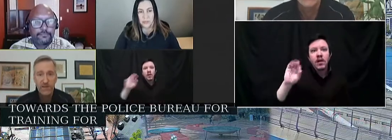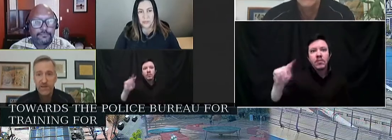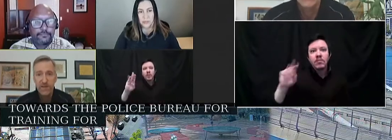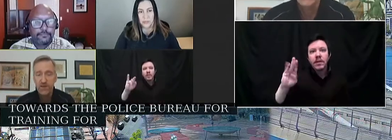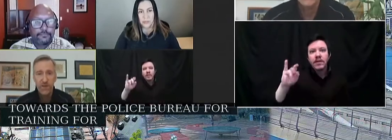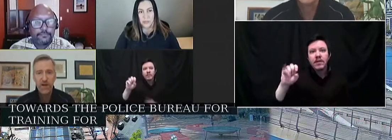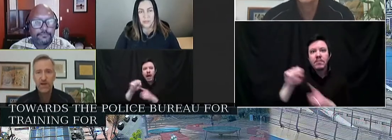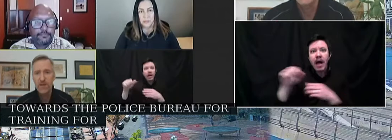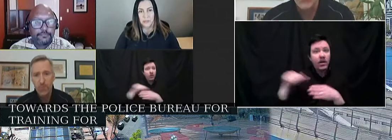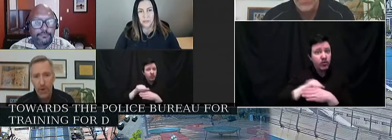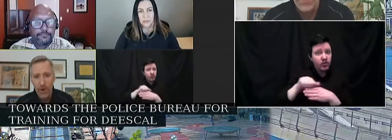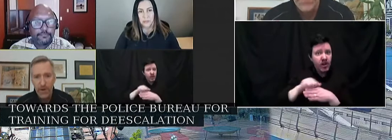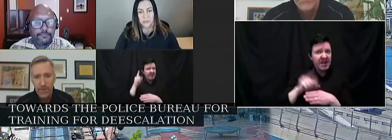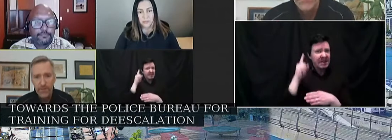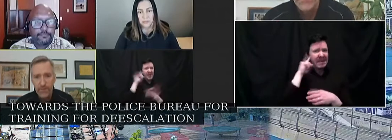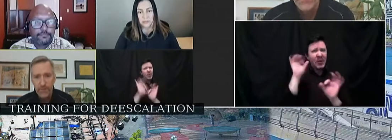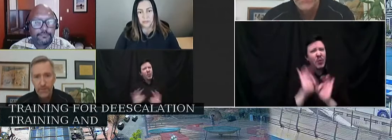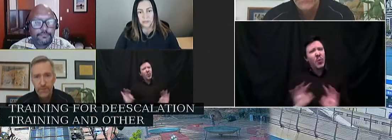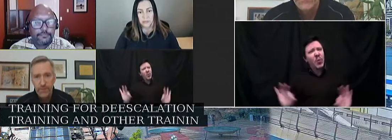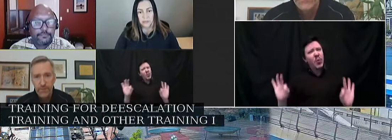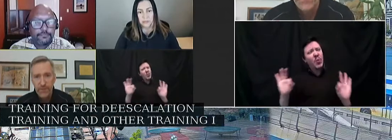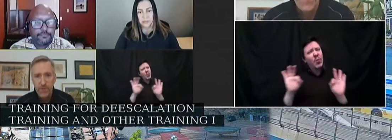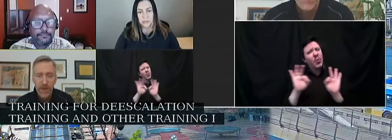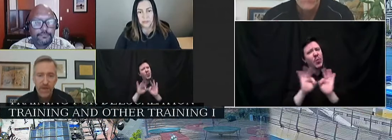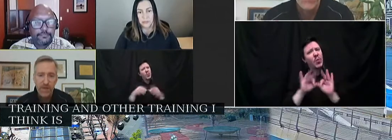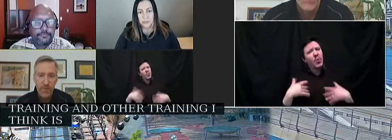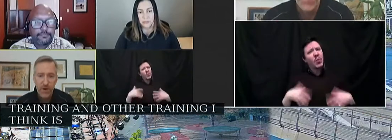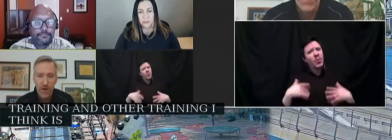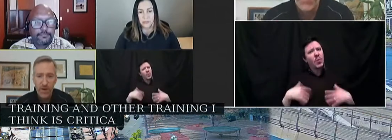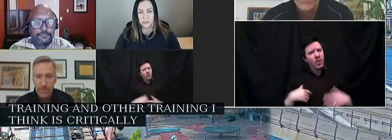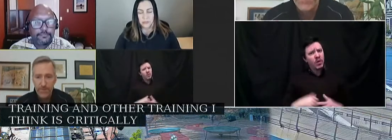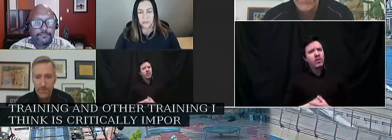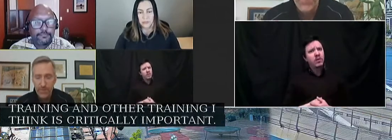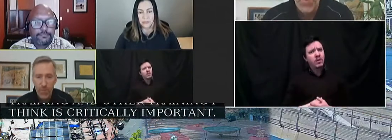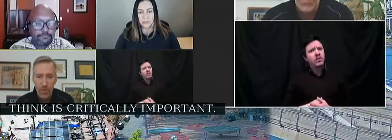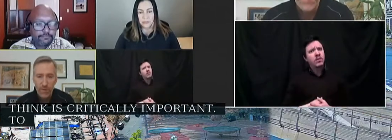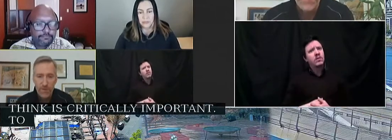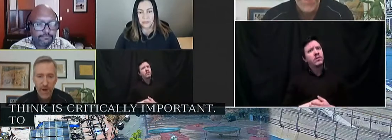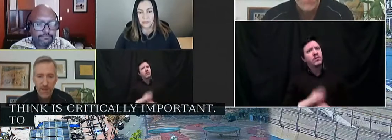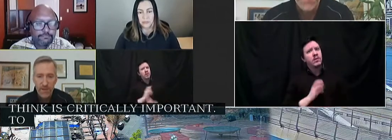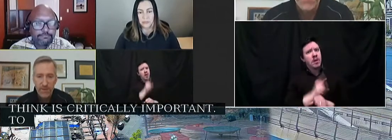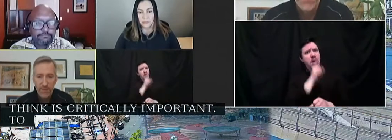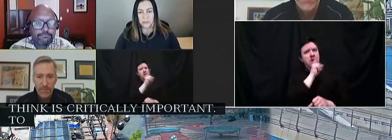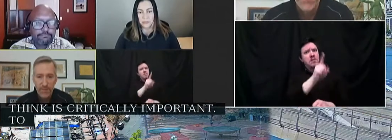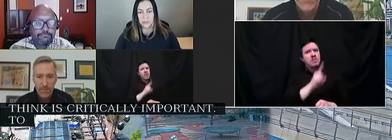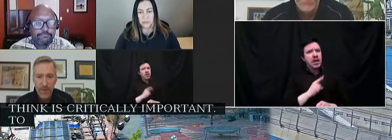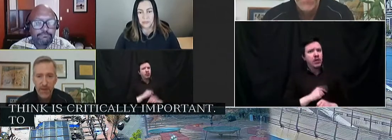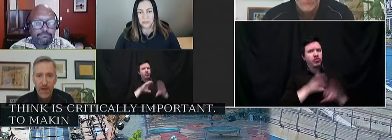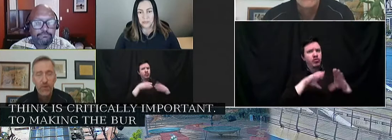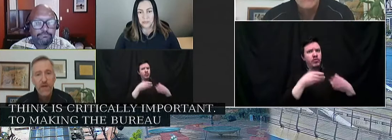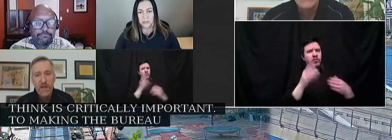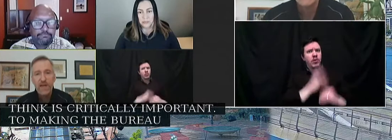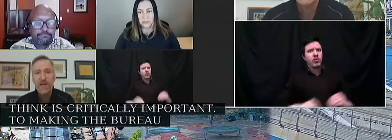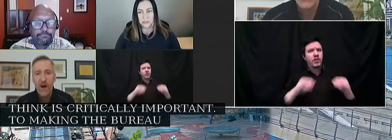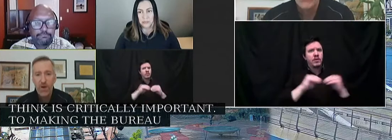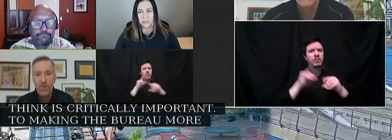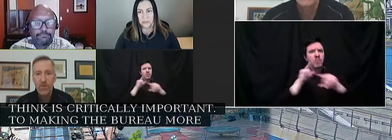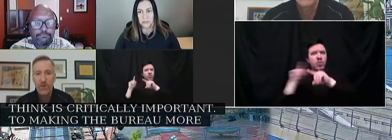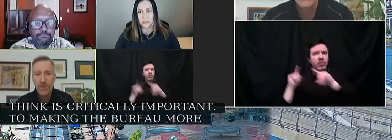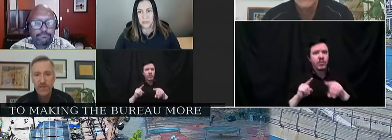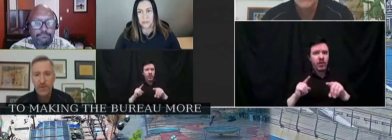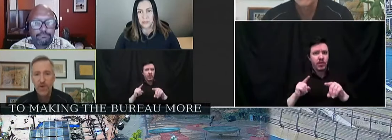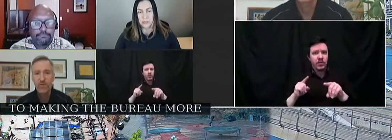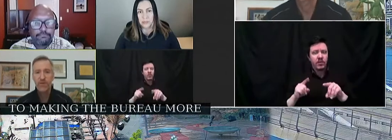that I think is critically important to making the Bureau more responsive. And we need an